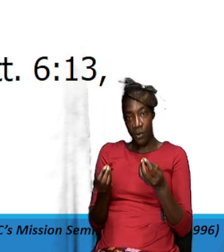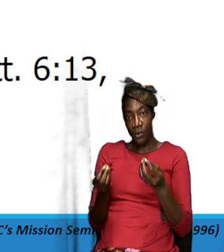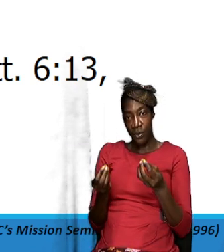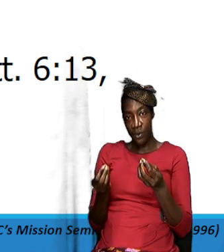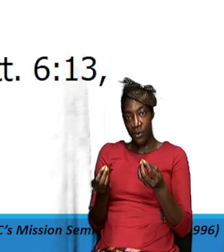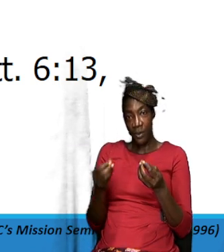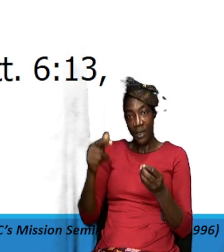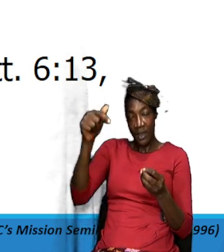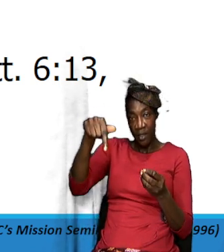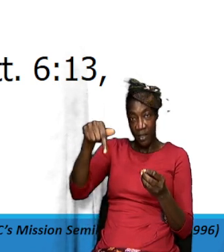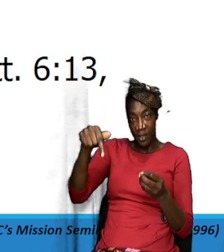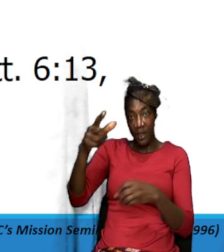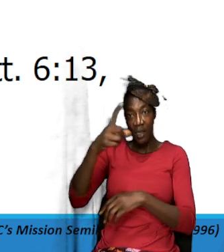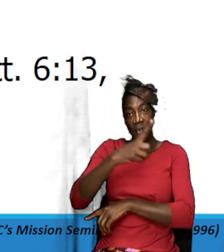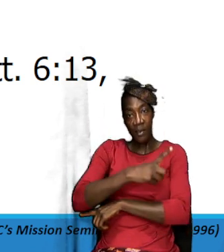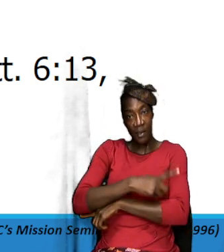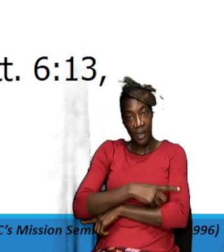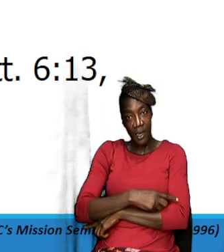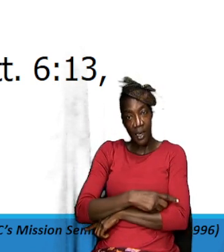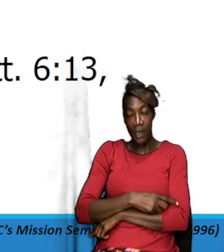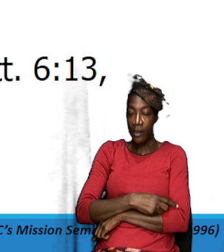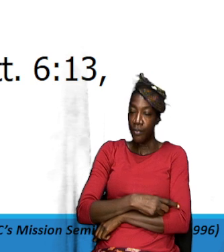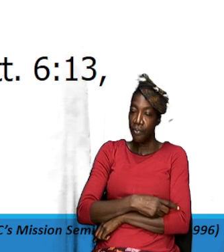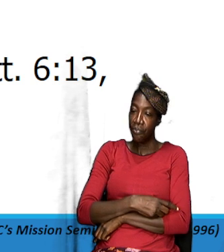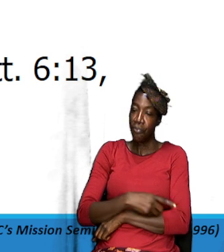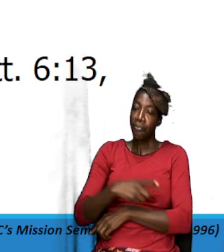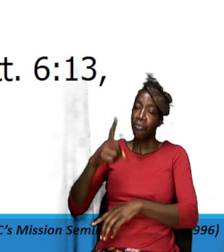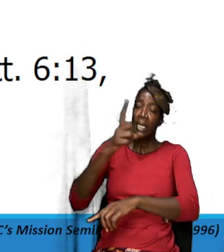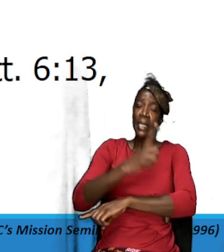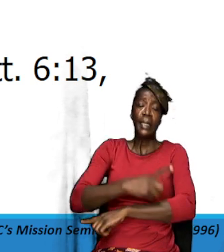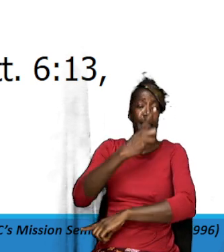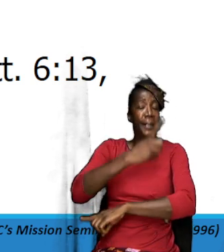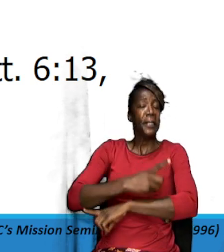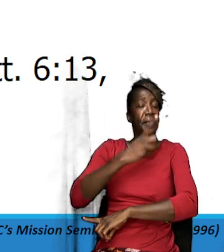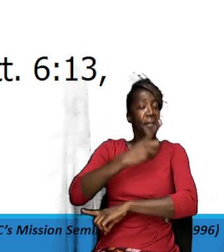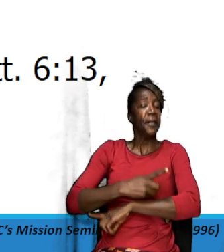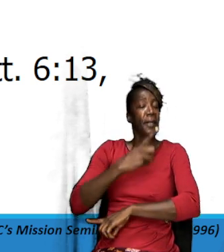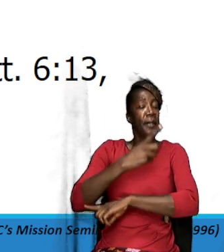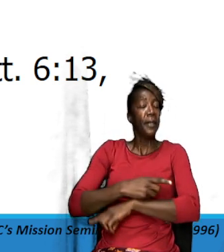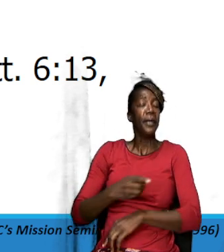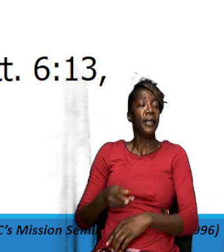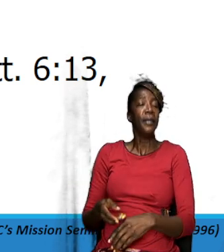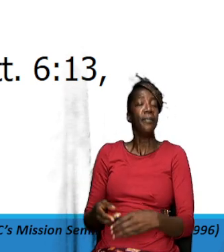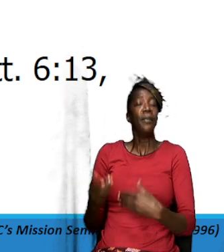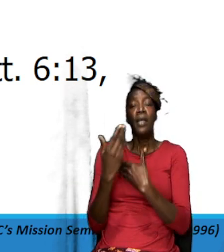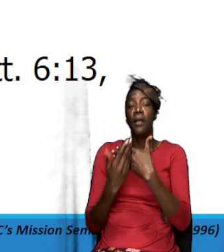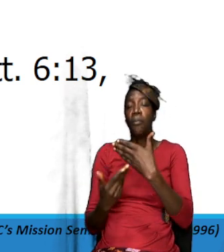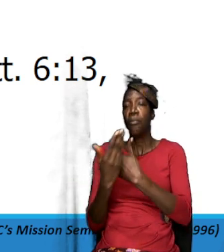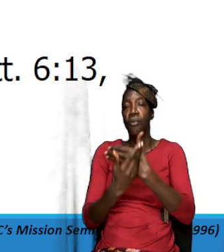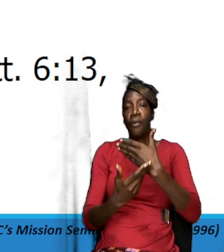give us this day our daily bread give us this day our daily bread